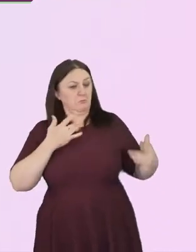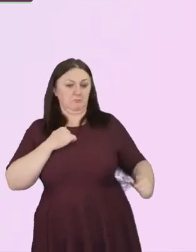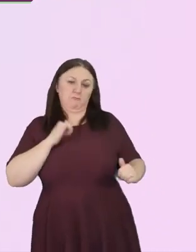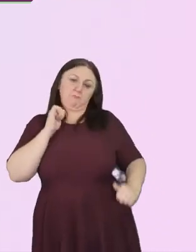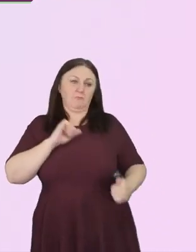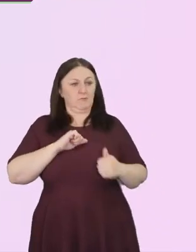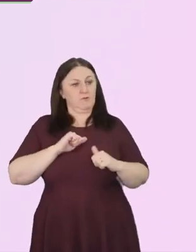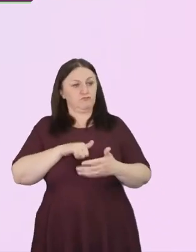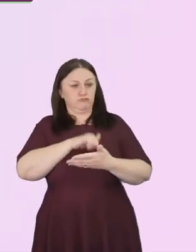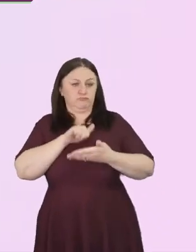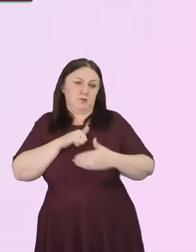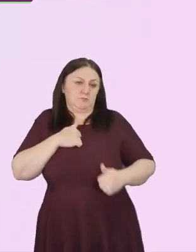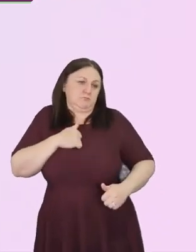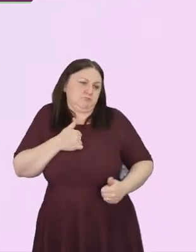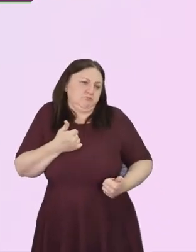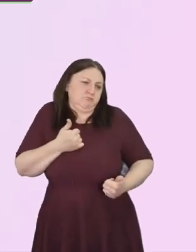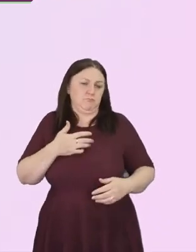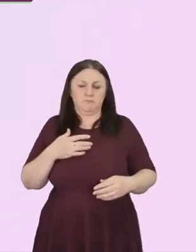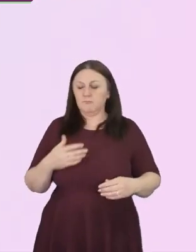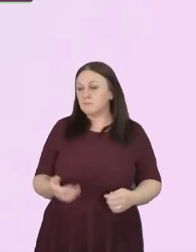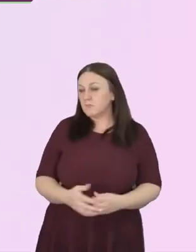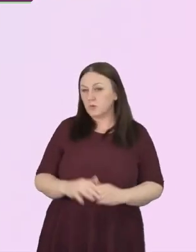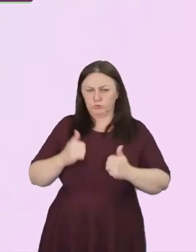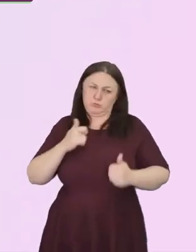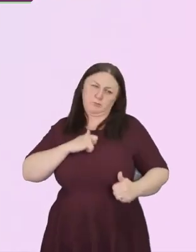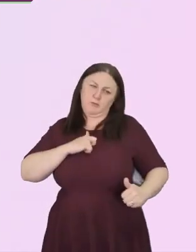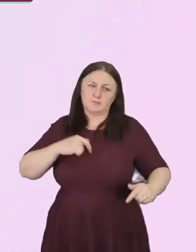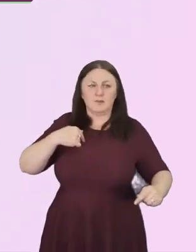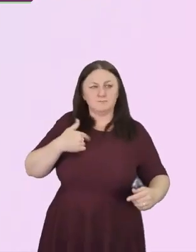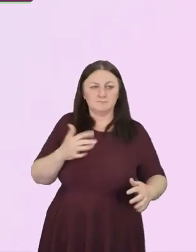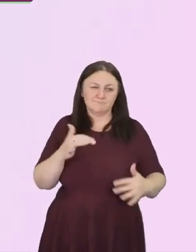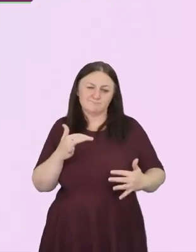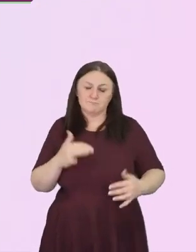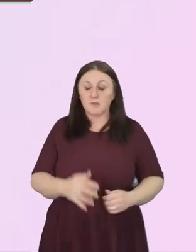Those kind of words were used. Or what about?